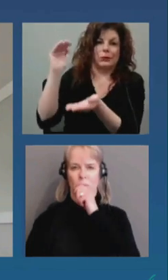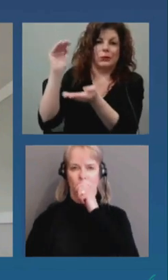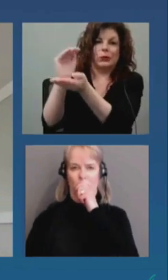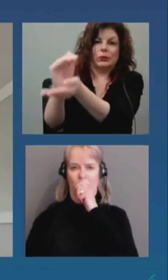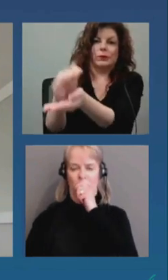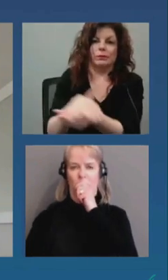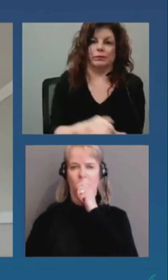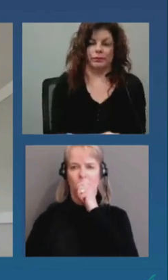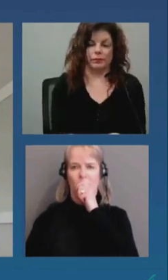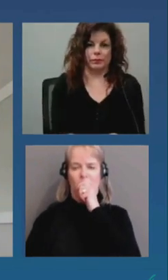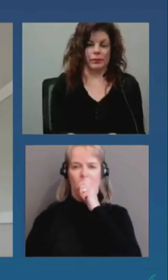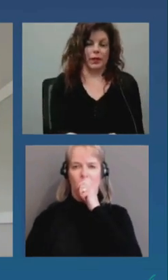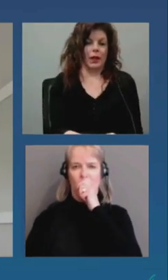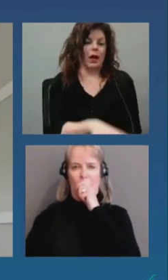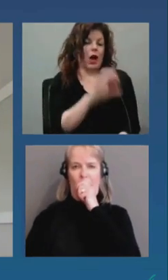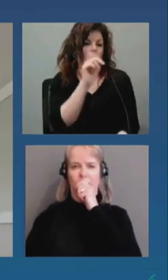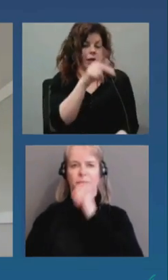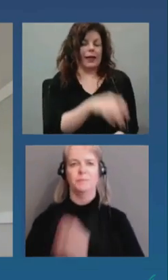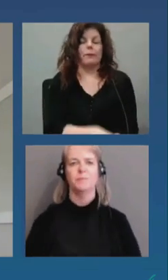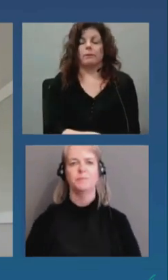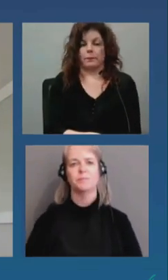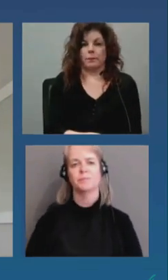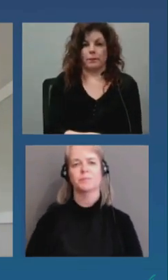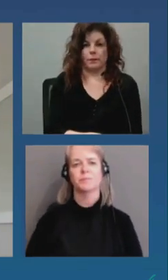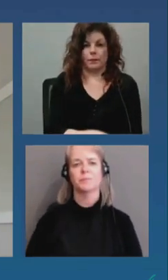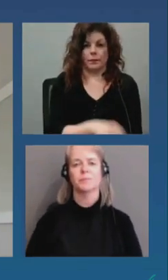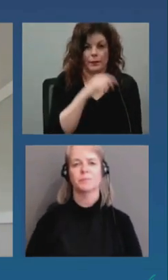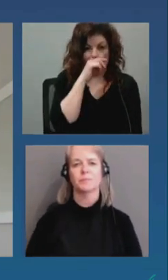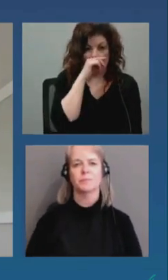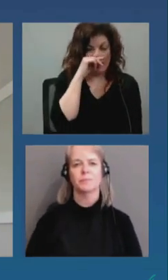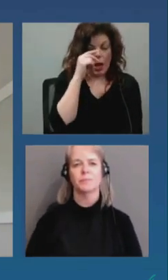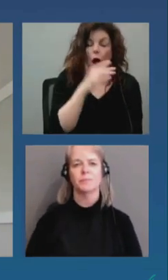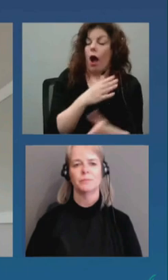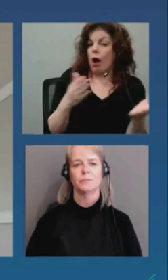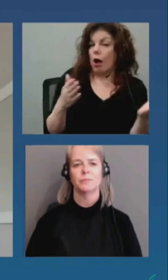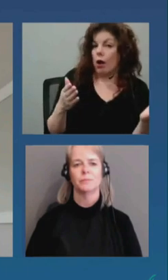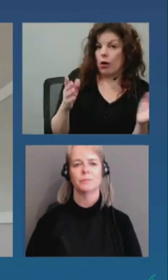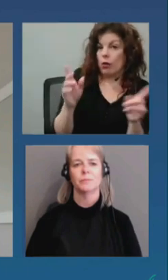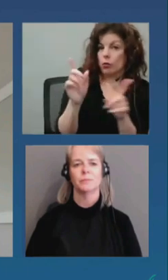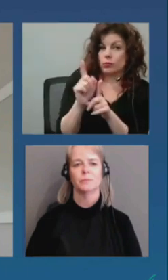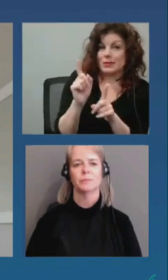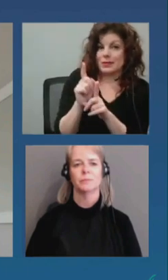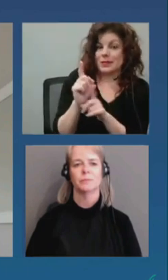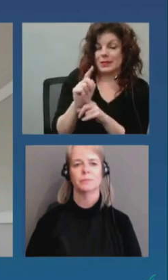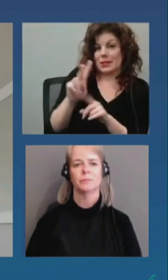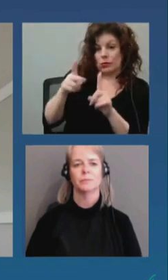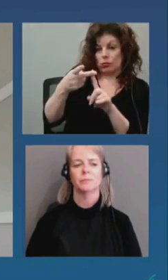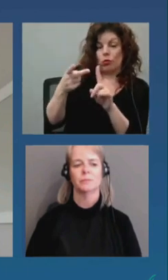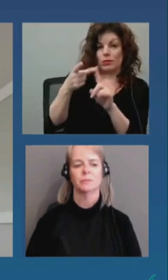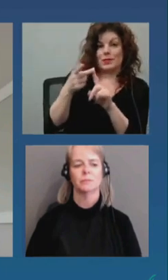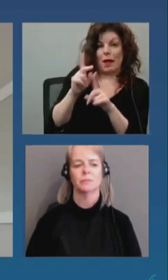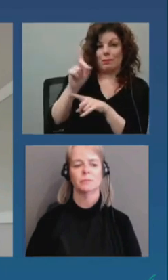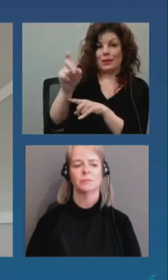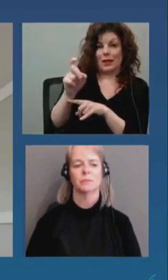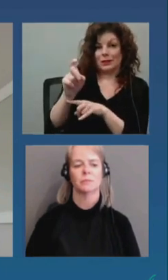d'accord puis j'aimerais en question de suivi en fait